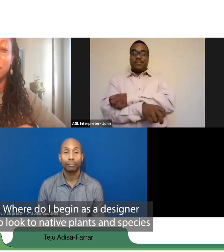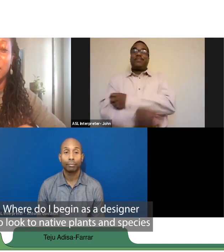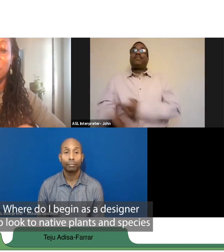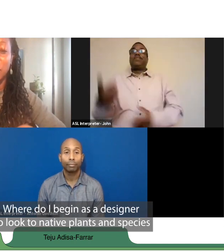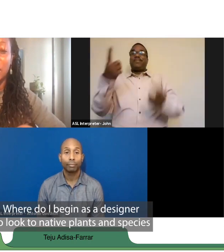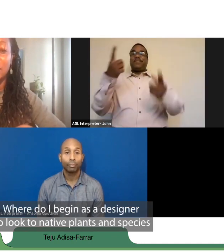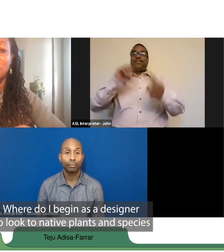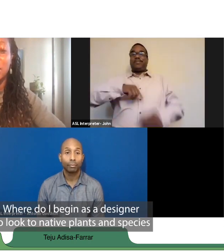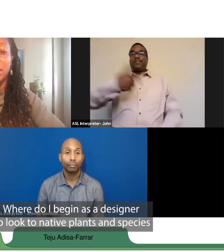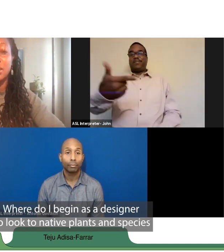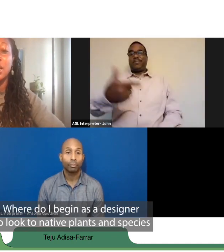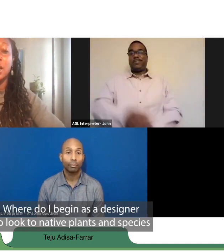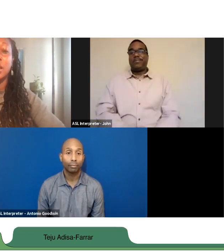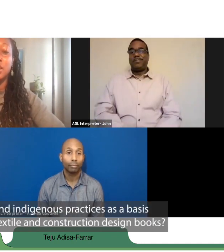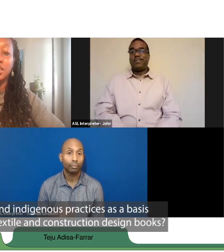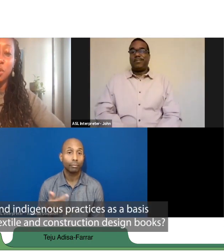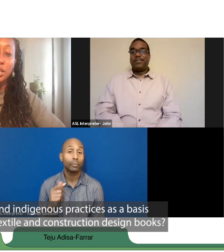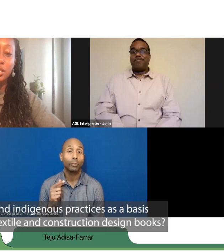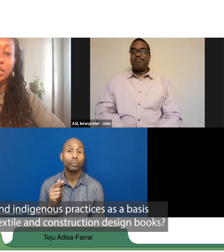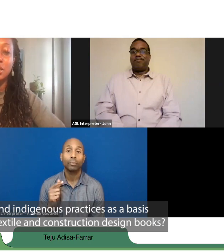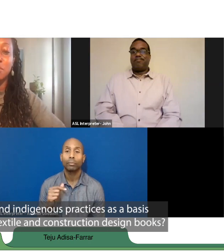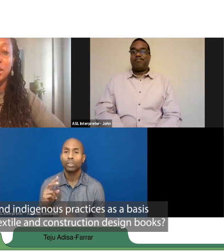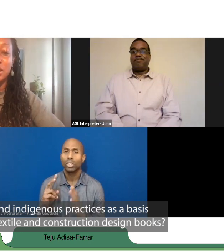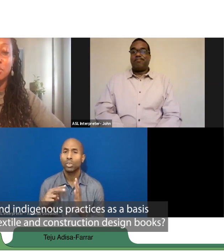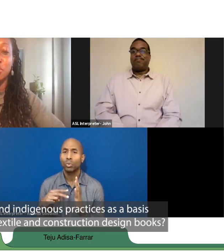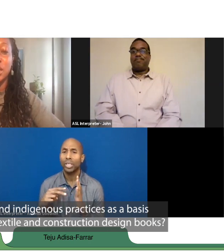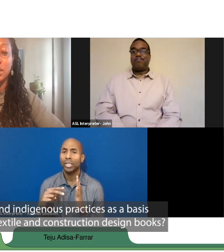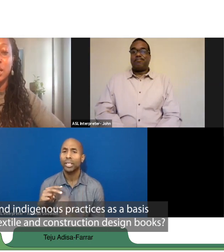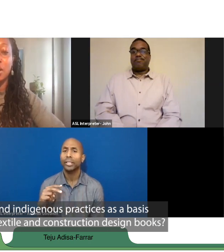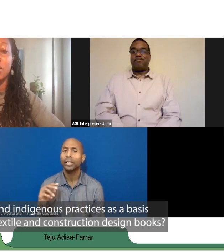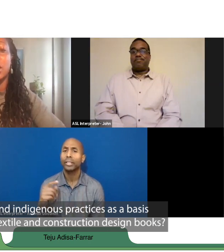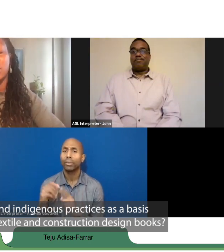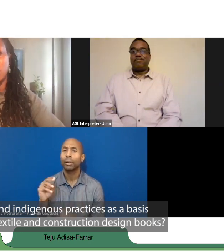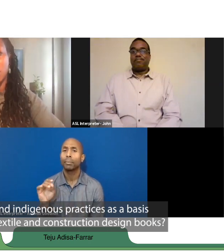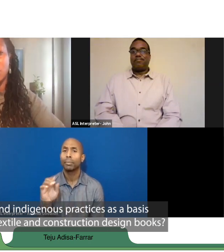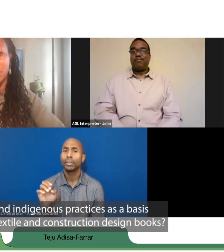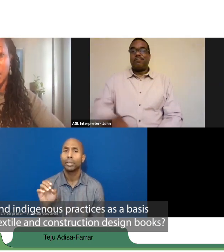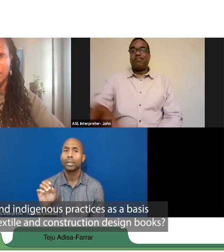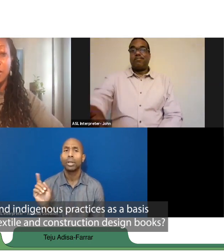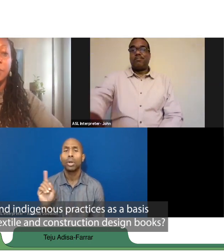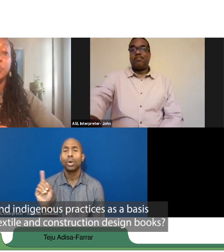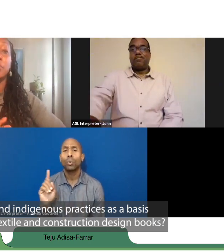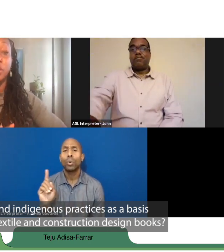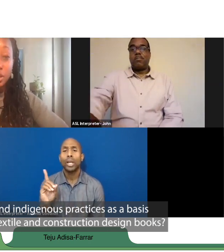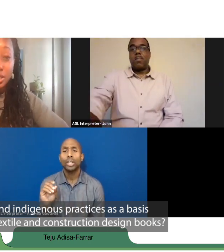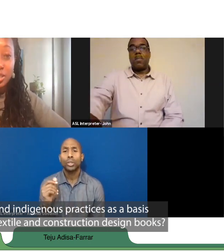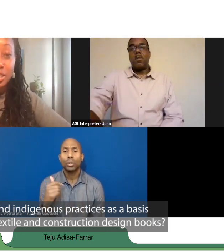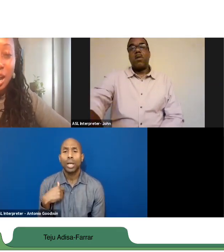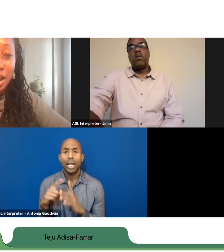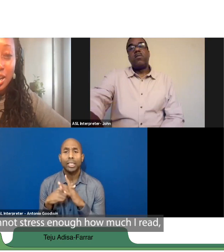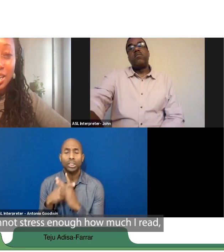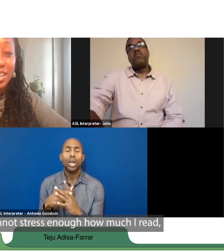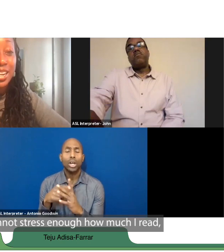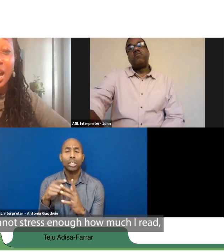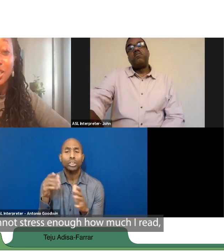designer to look to native plants and species and indigenous practices as a basis for textile and construction design? Books.